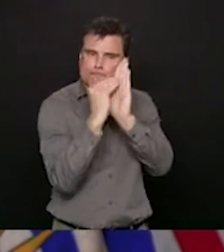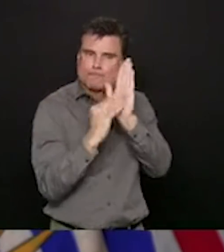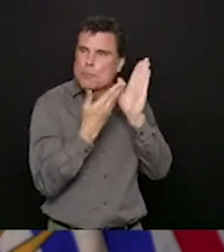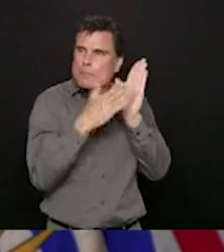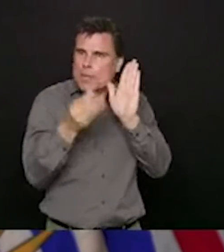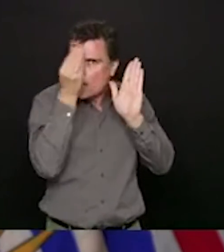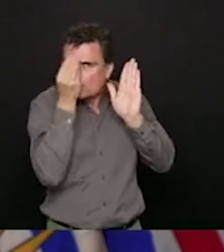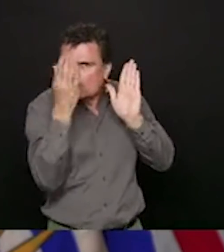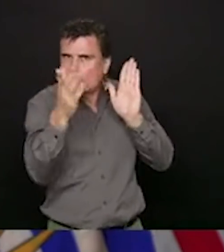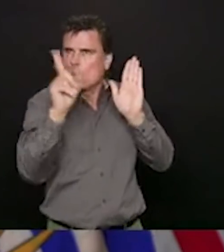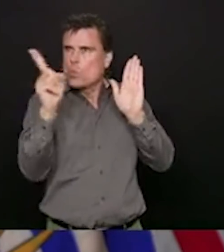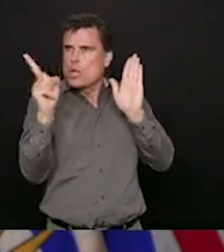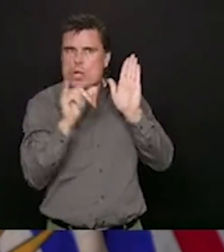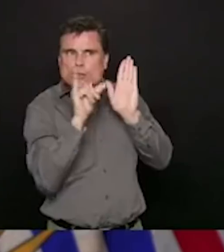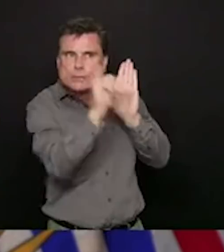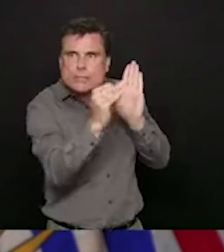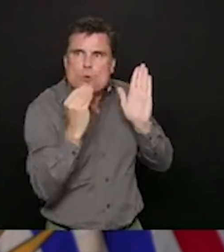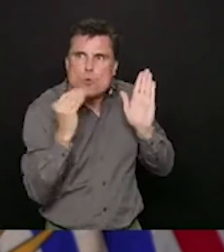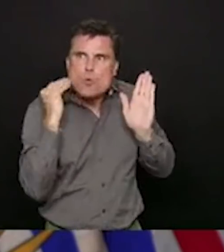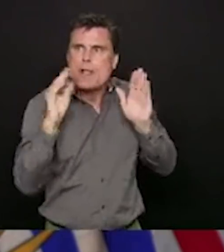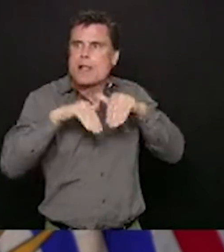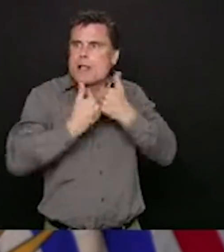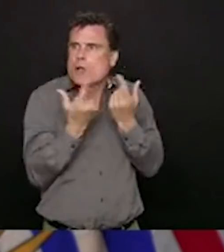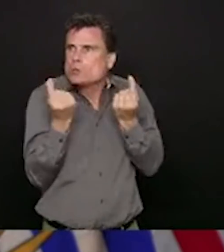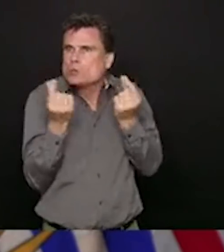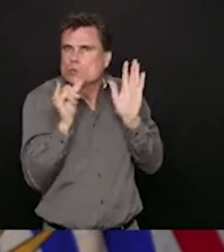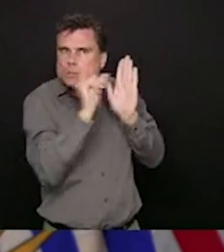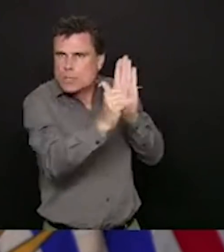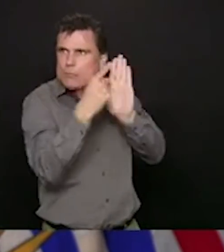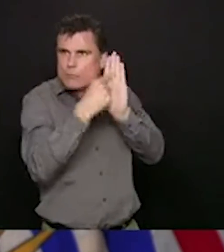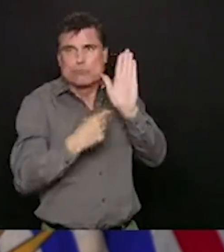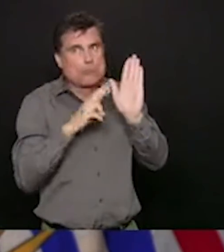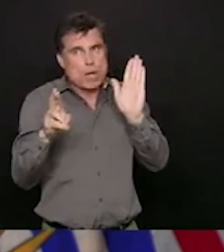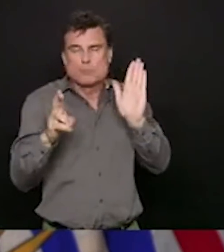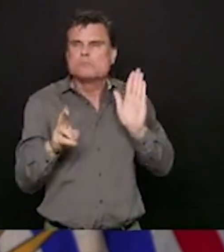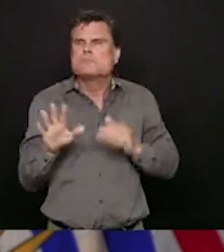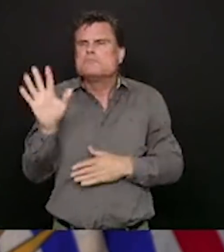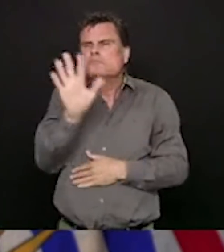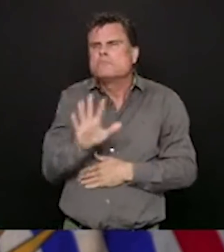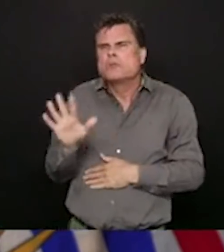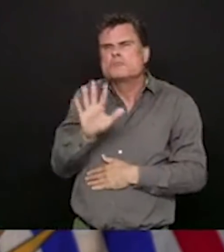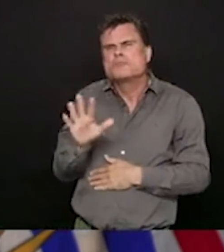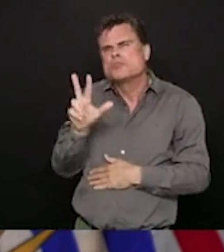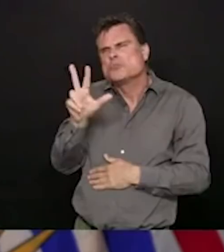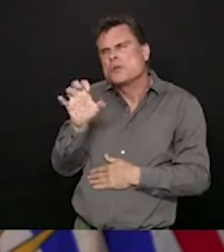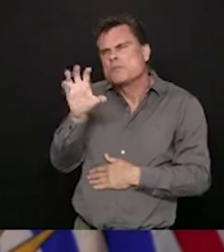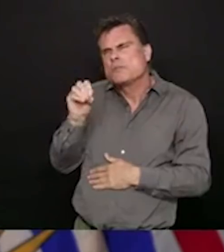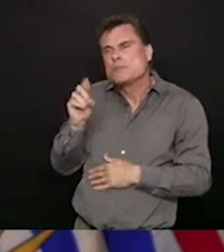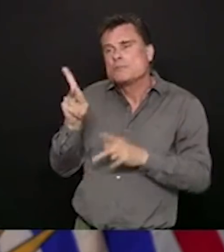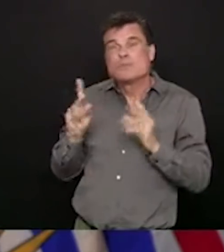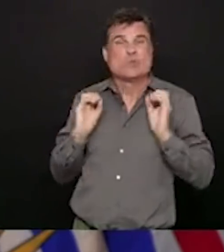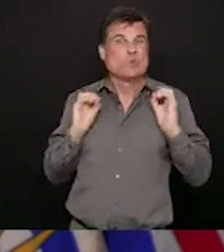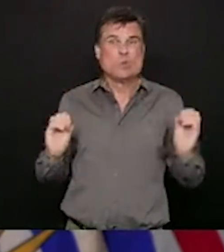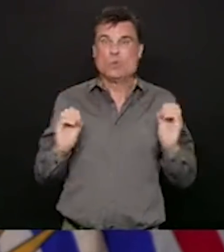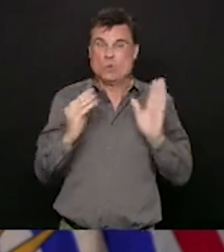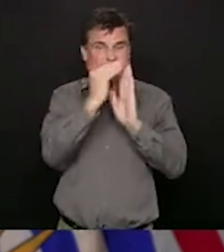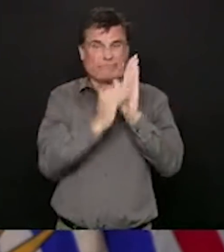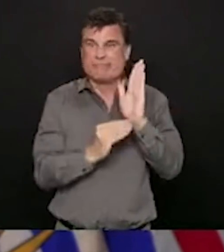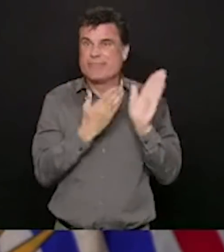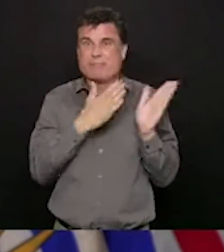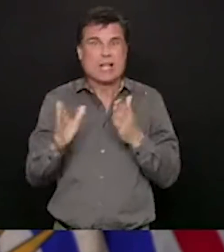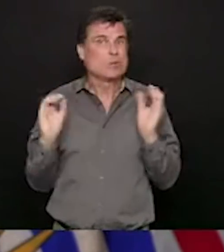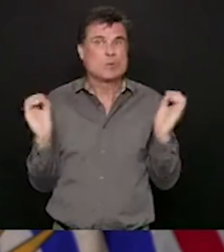isolation plans. In addition, we've had almost 100 people who we have provided accommodation